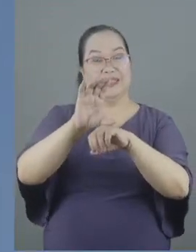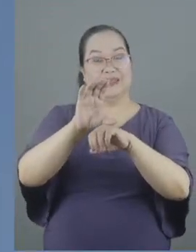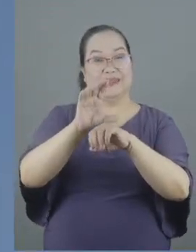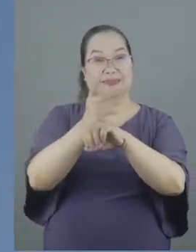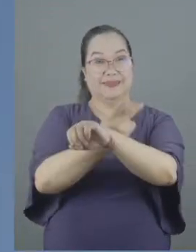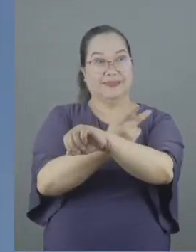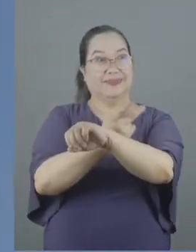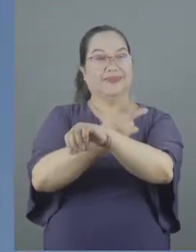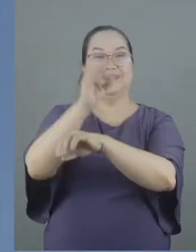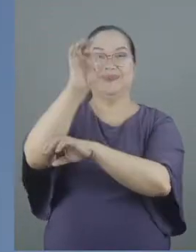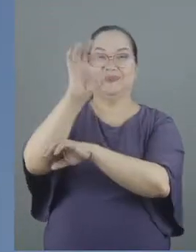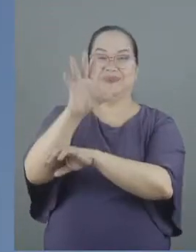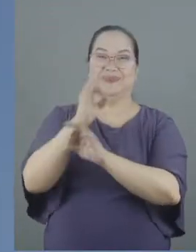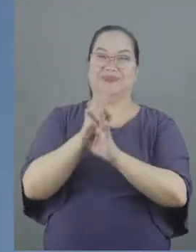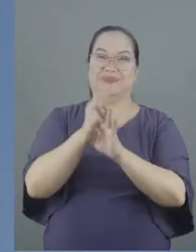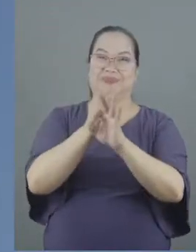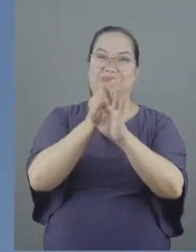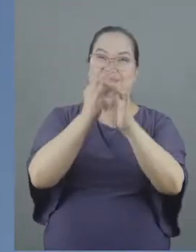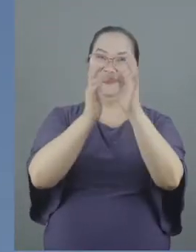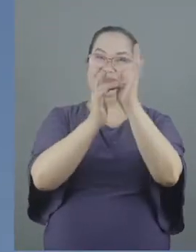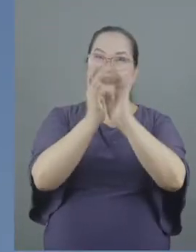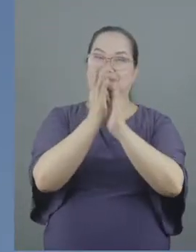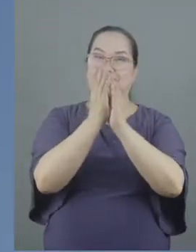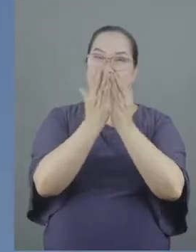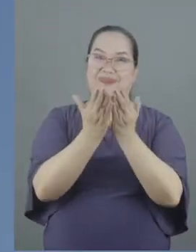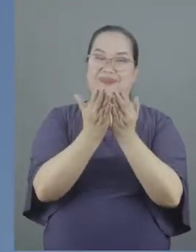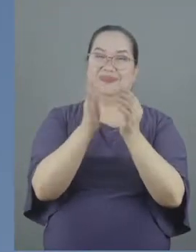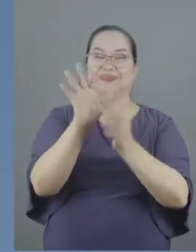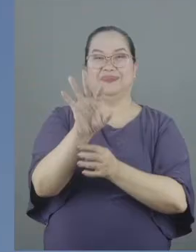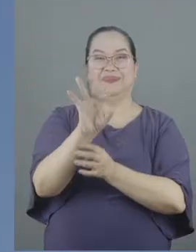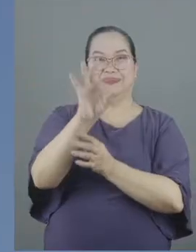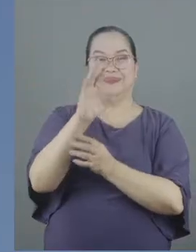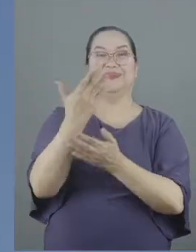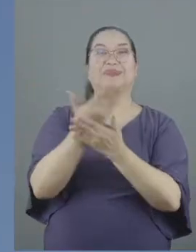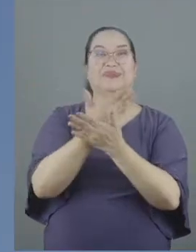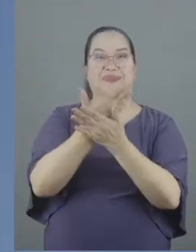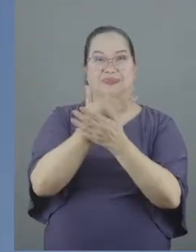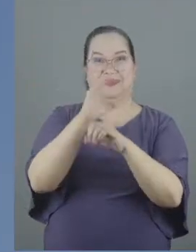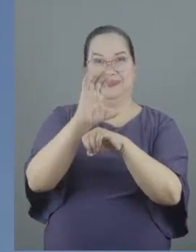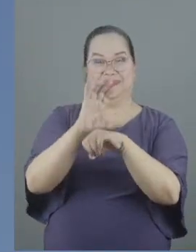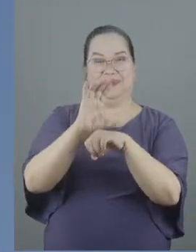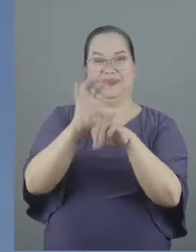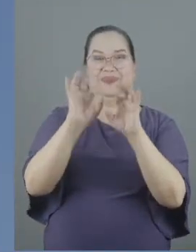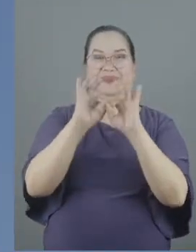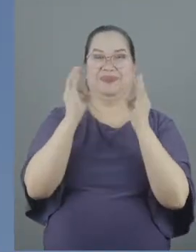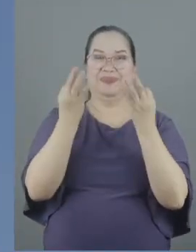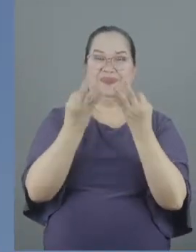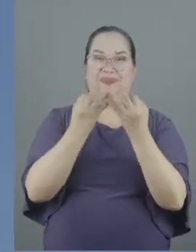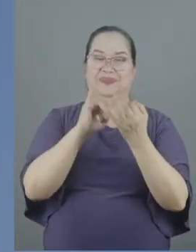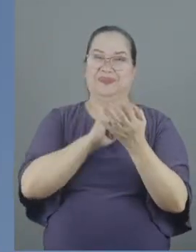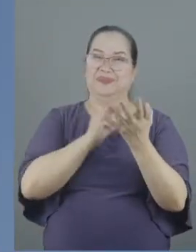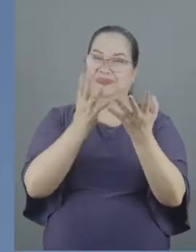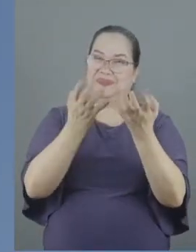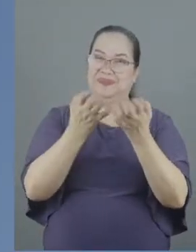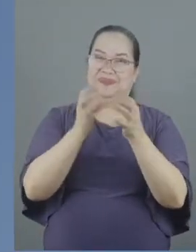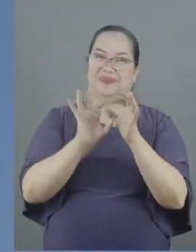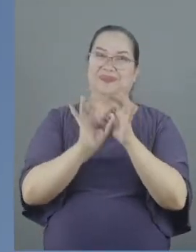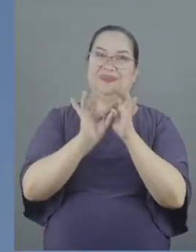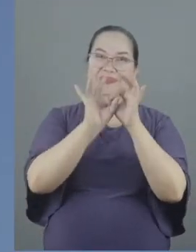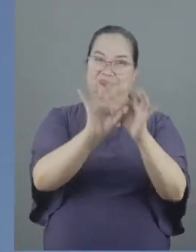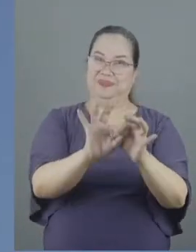a pastor faithful to scripture, to find our new church family. I wanted to belong